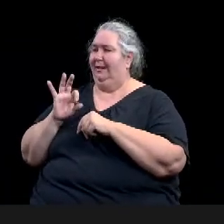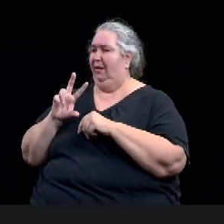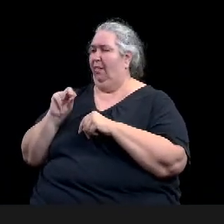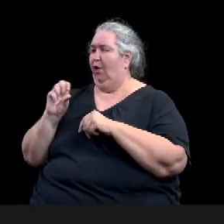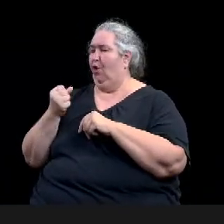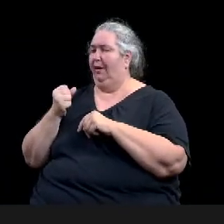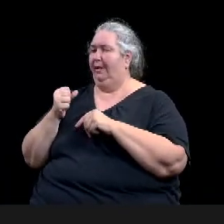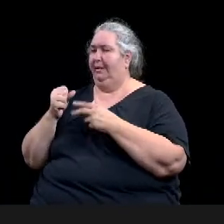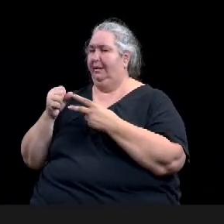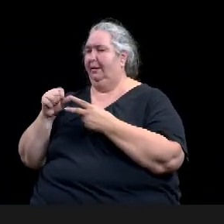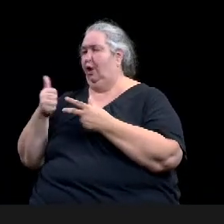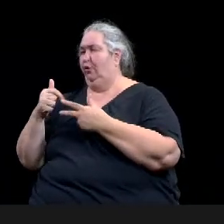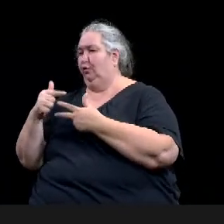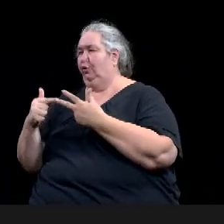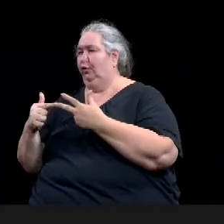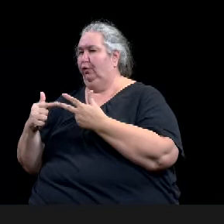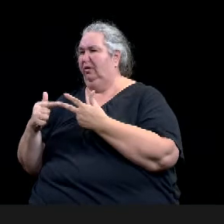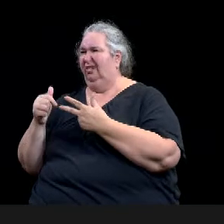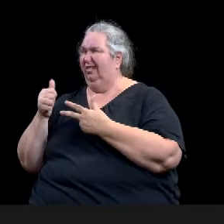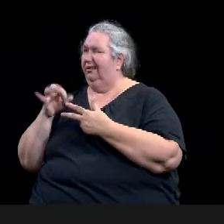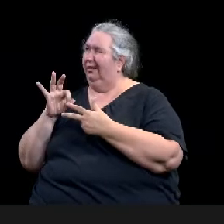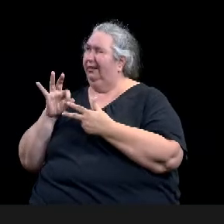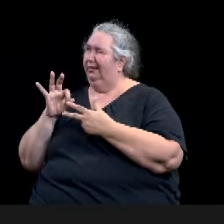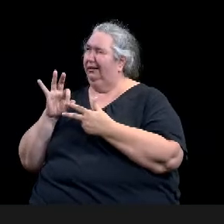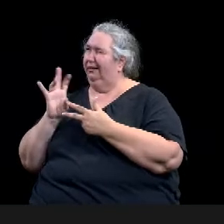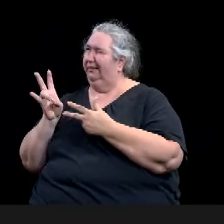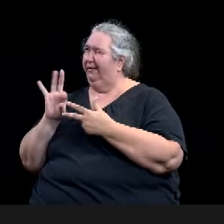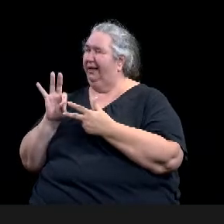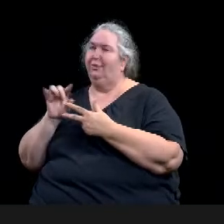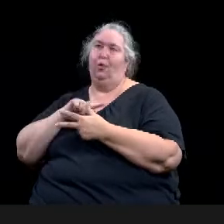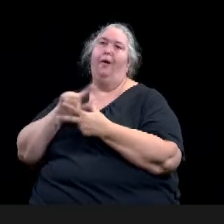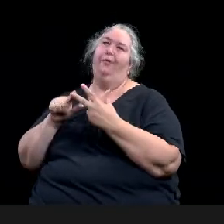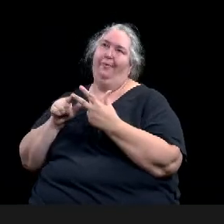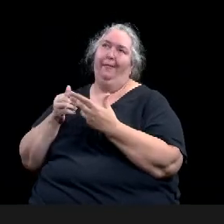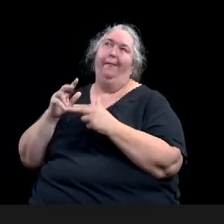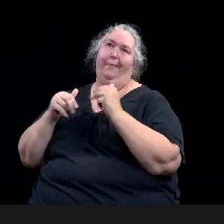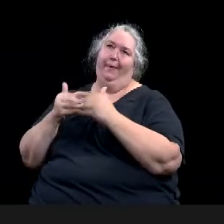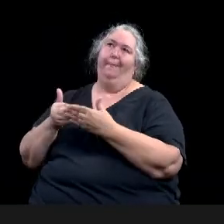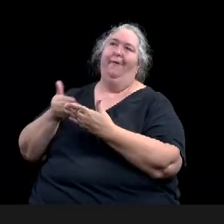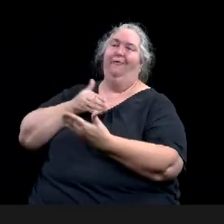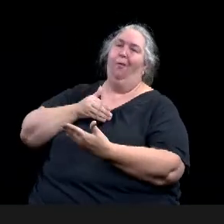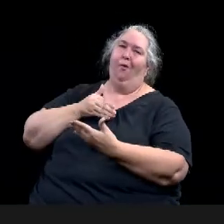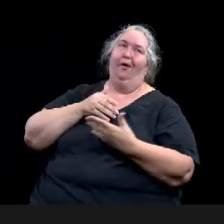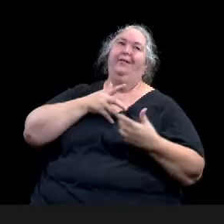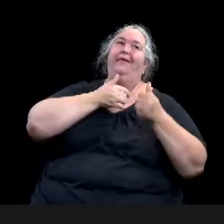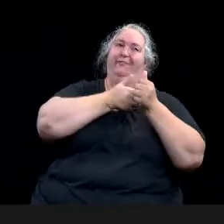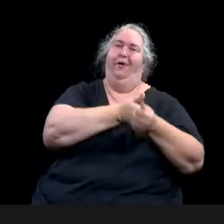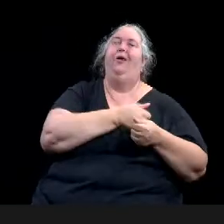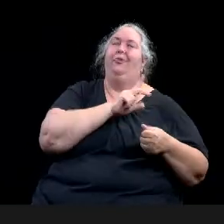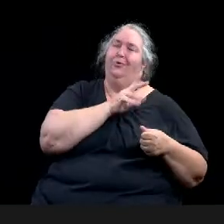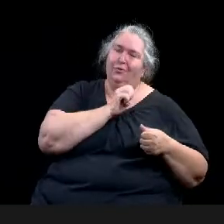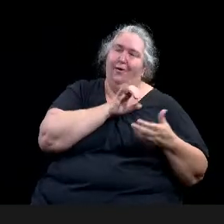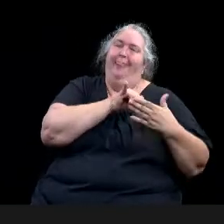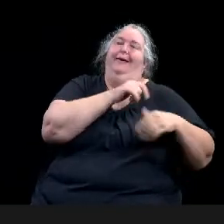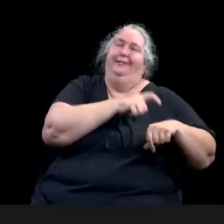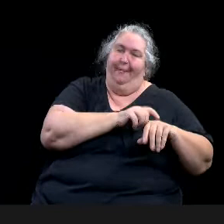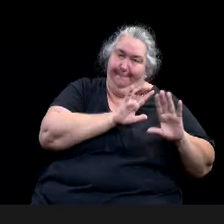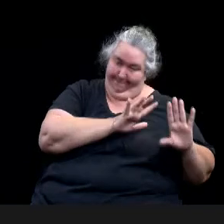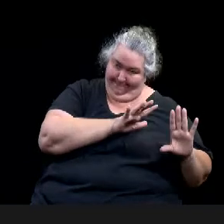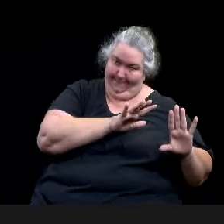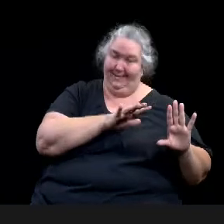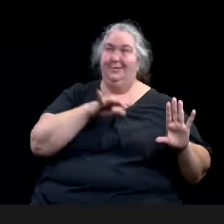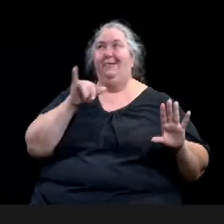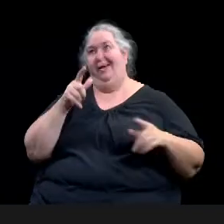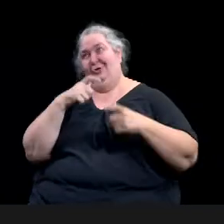at time. So, yeah, so this change does bring the homes into conformance with the current zoning ordinance. Okay. And then